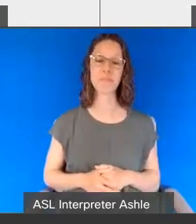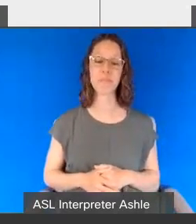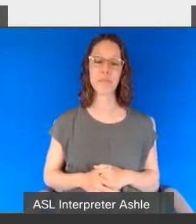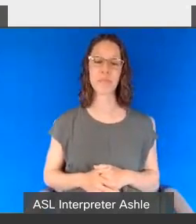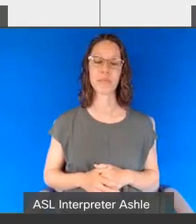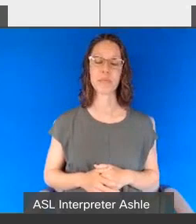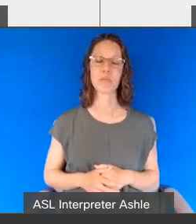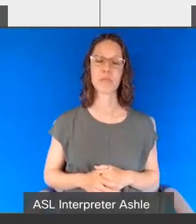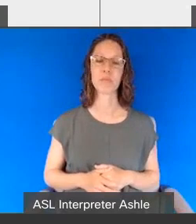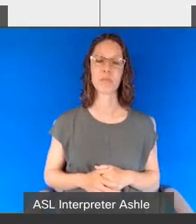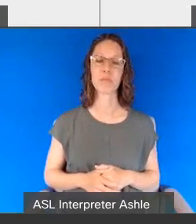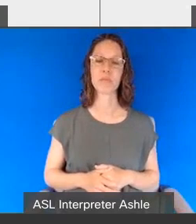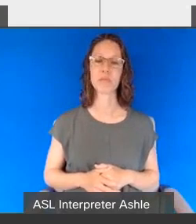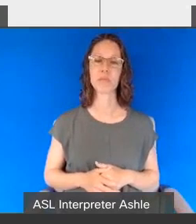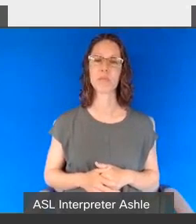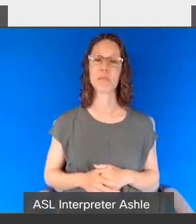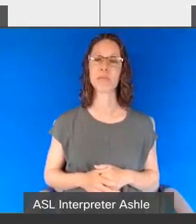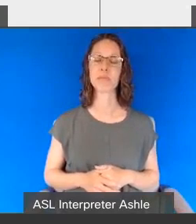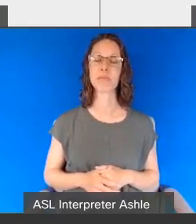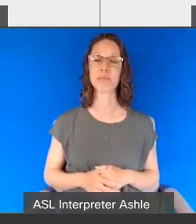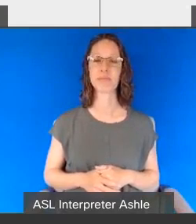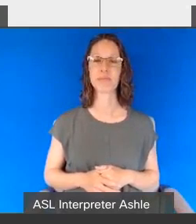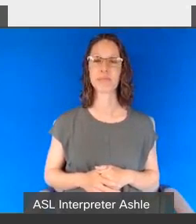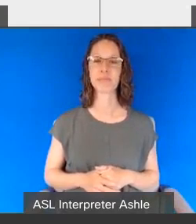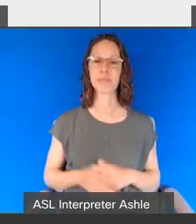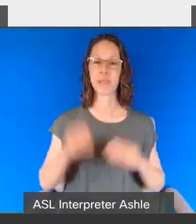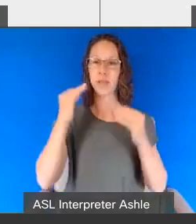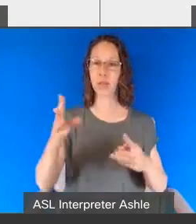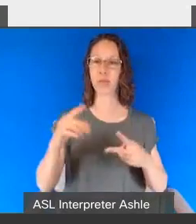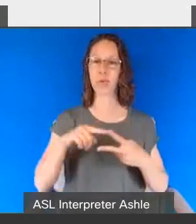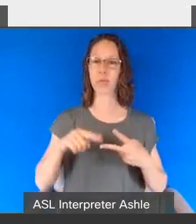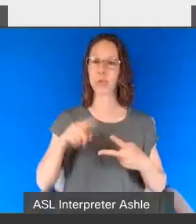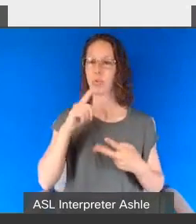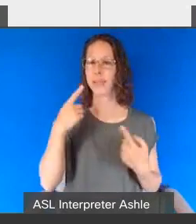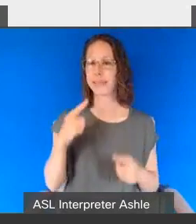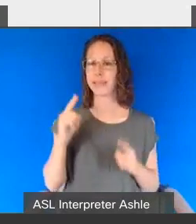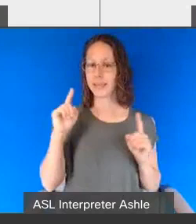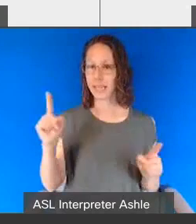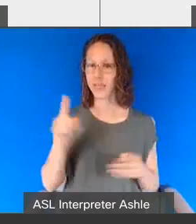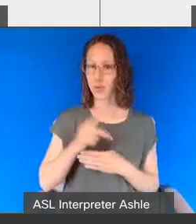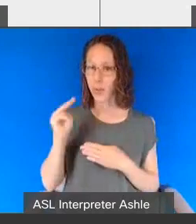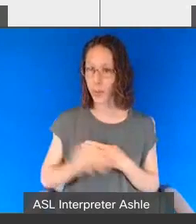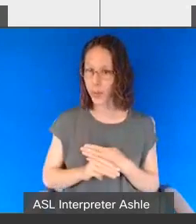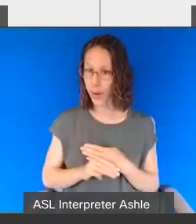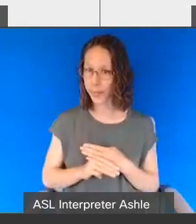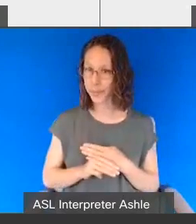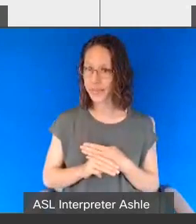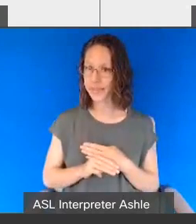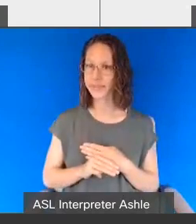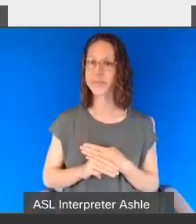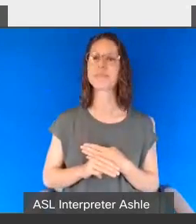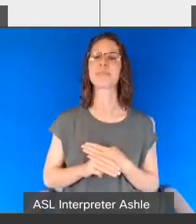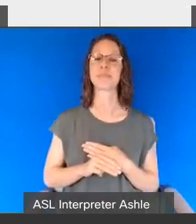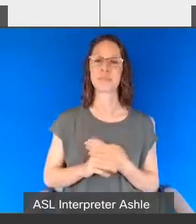if you haven't already heard about it two very successful programs in our